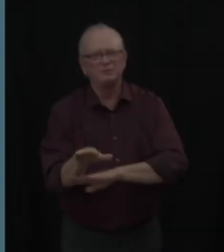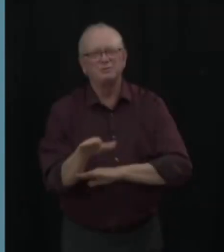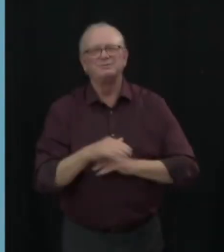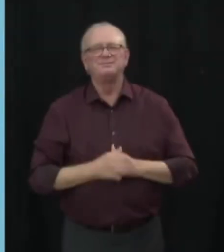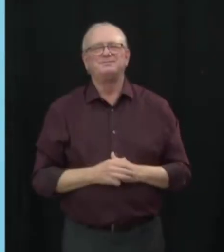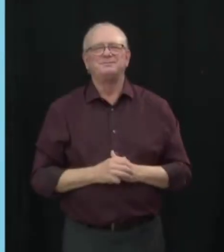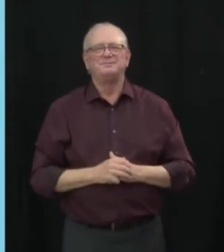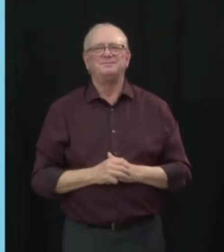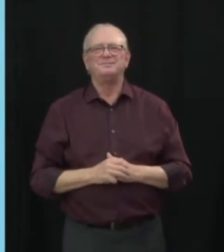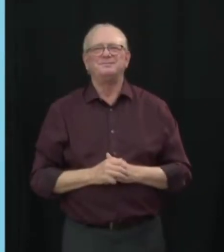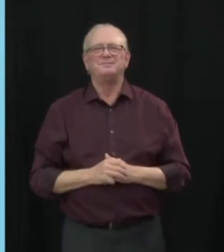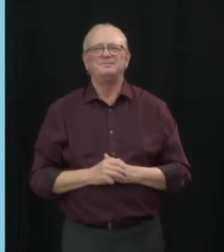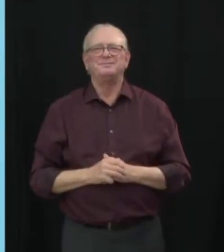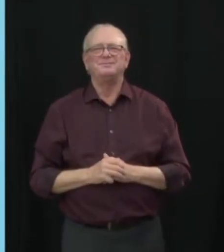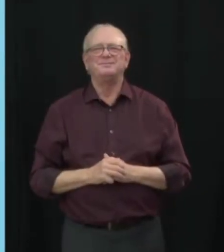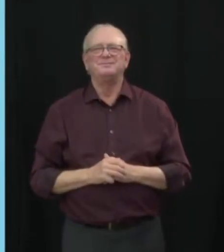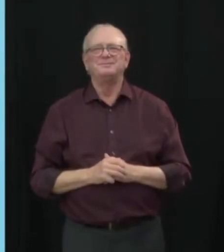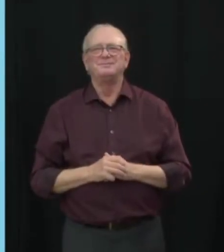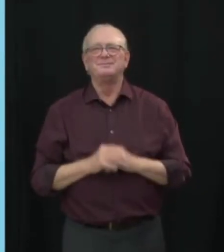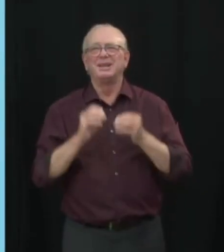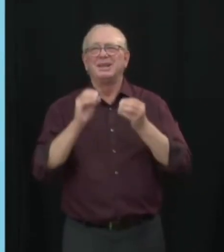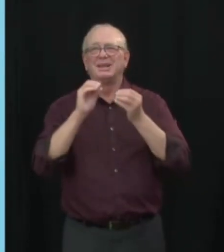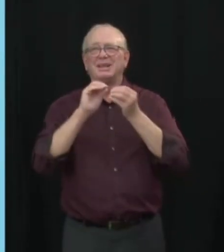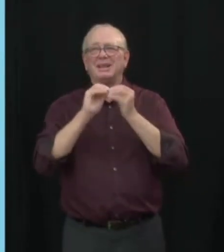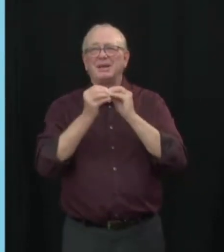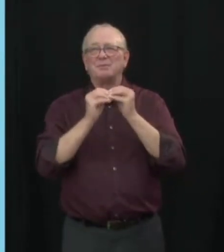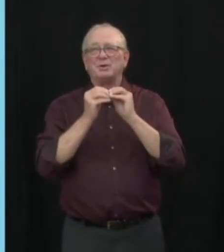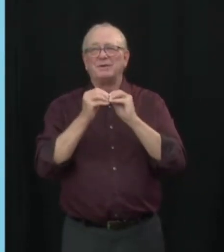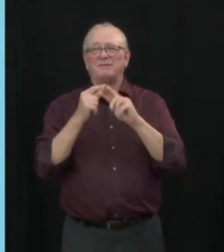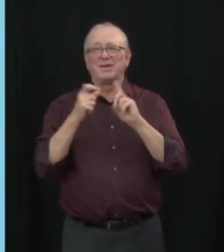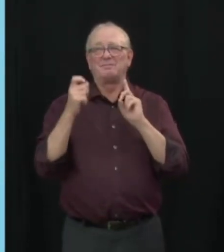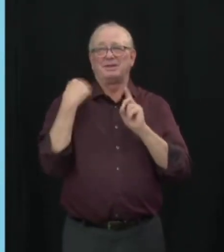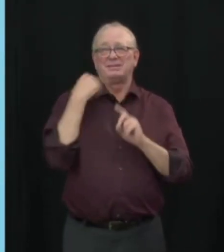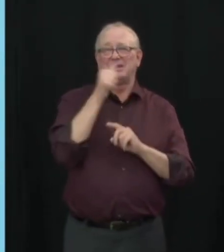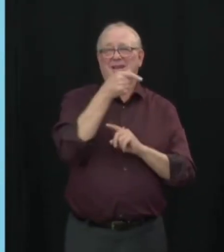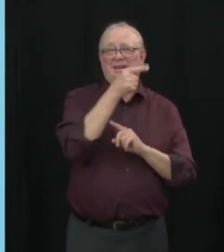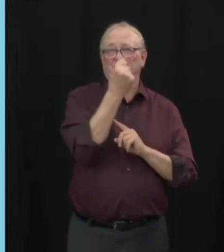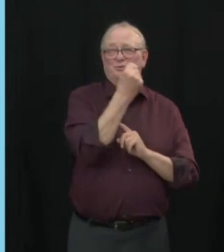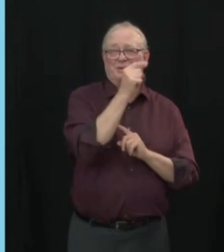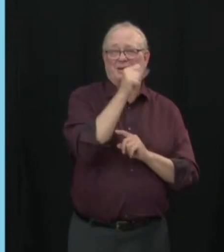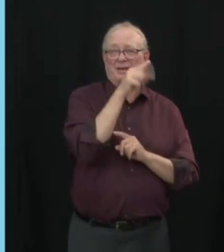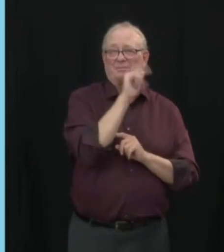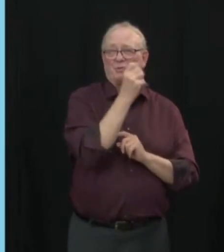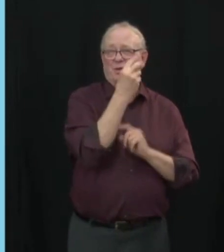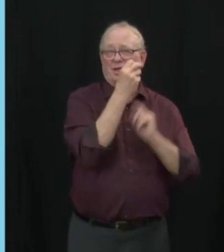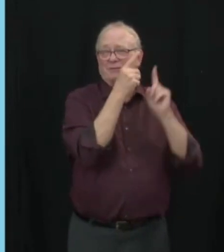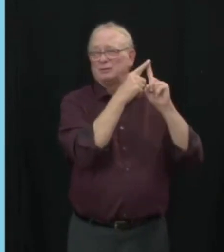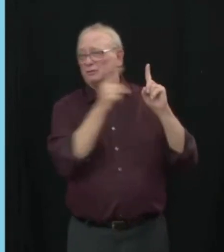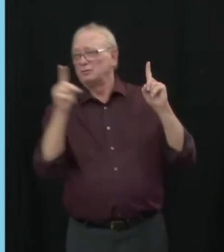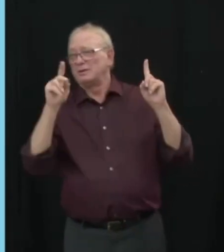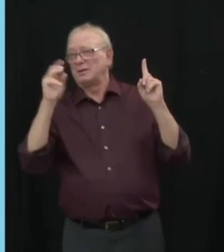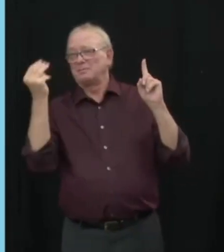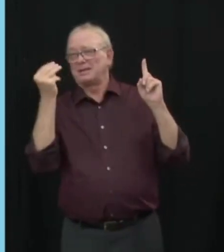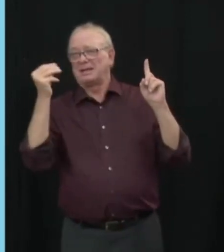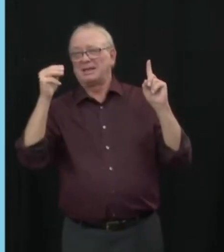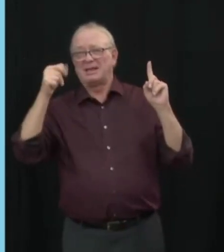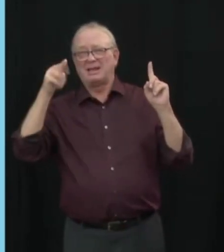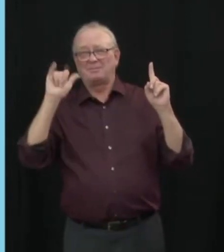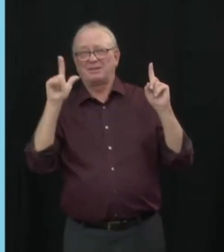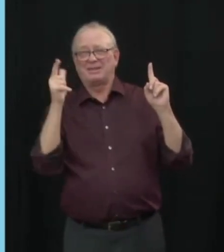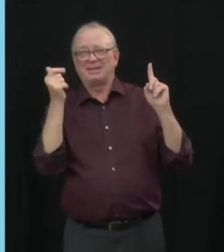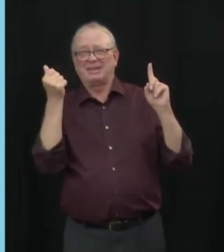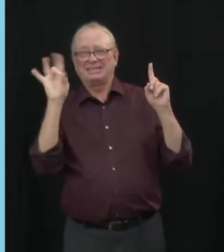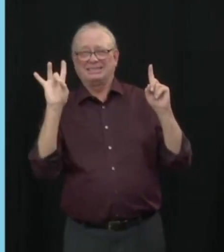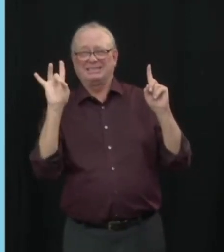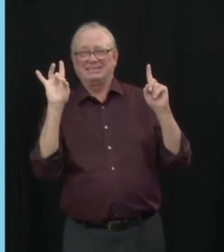The numbers we are sharing are from the reporting period Tuesday, April 12th to Monday, April 18th. In those seven days,